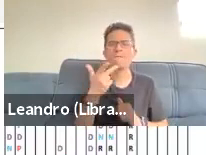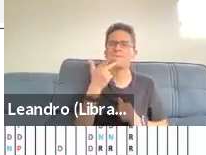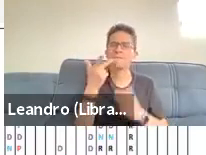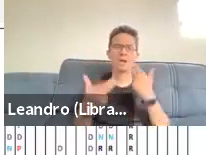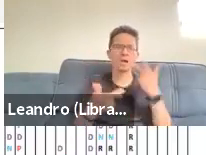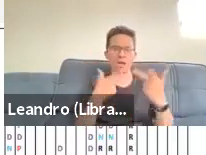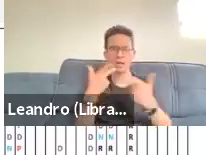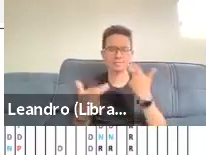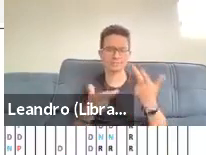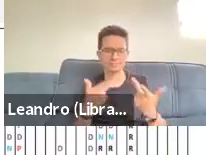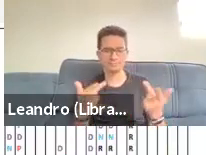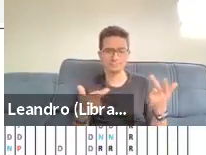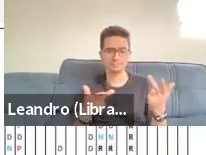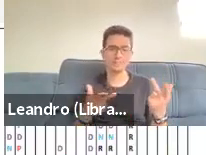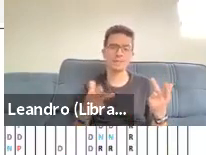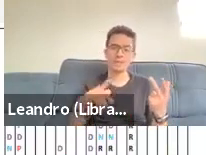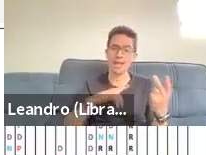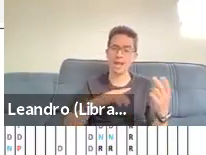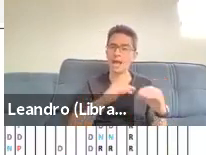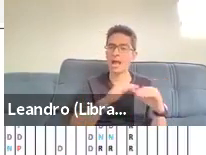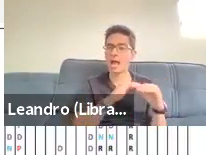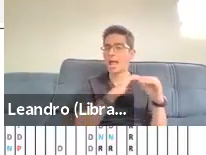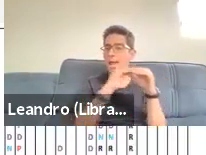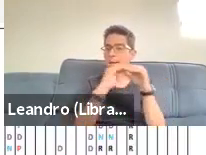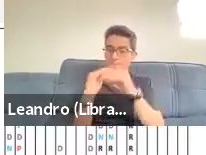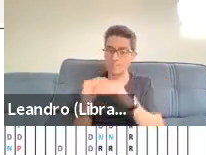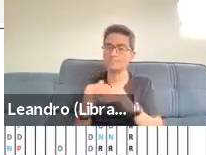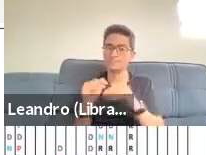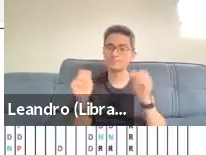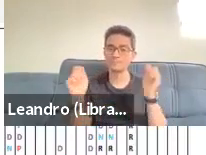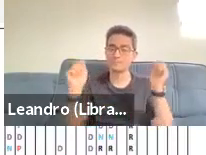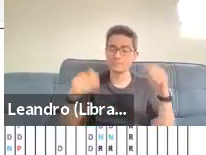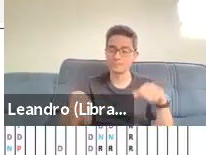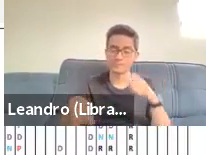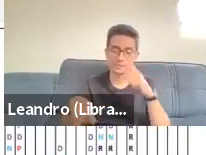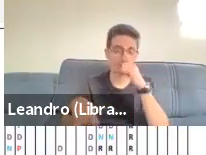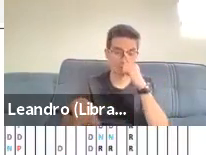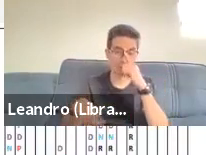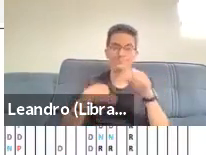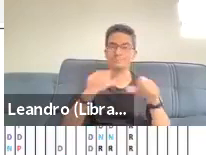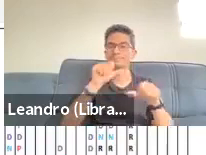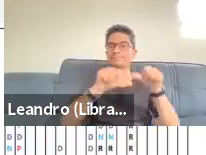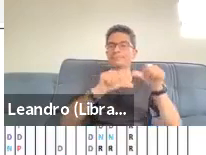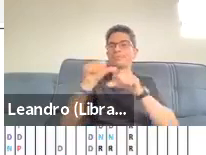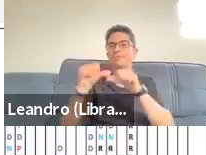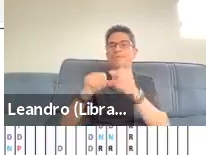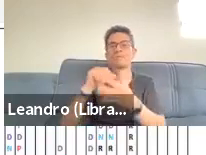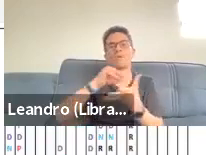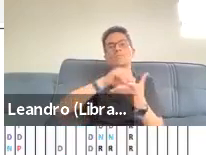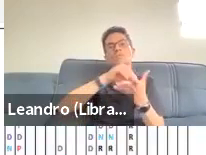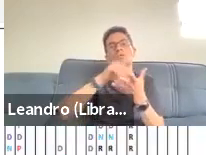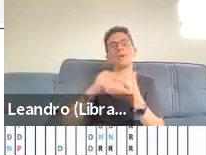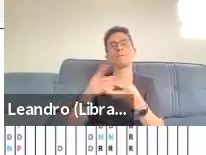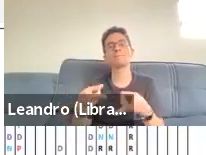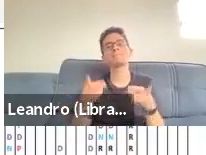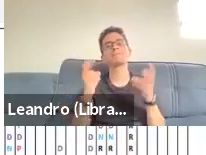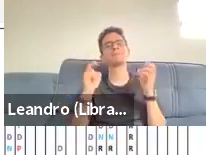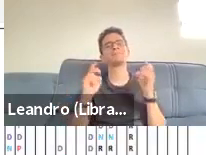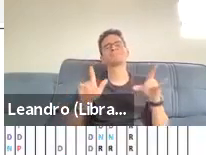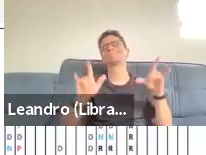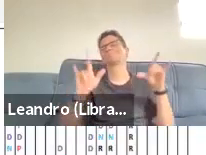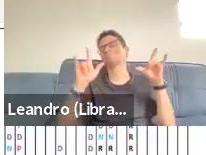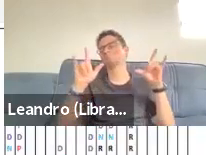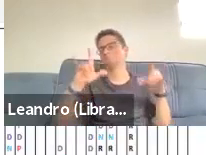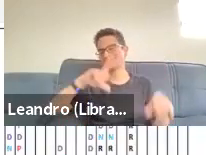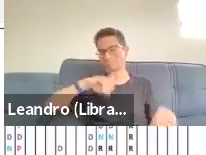what is being captured in these charts. I just love this because people talk about, you know, trying